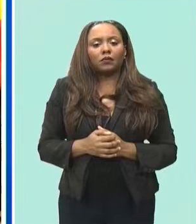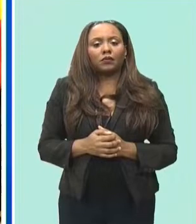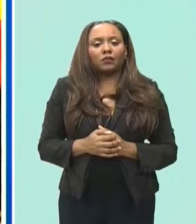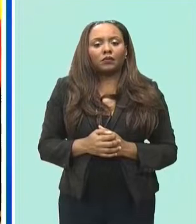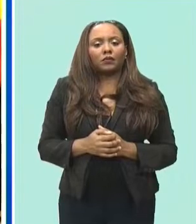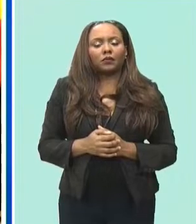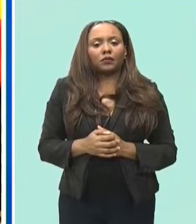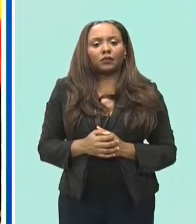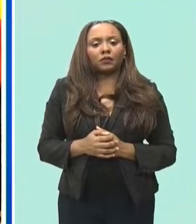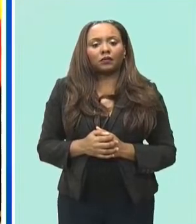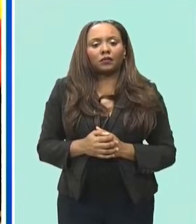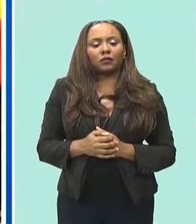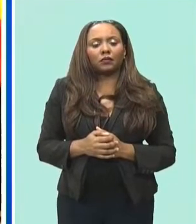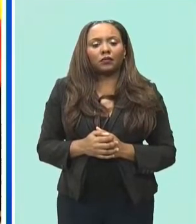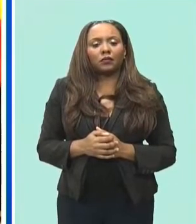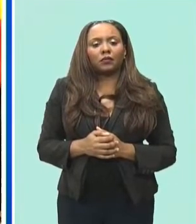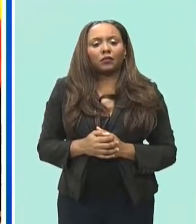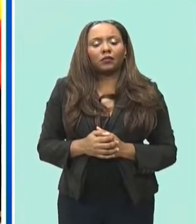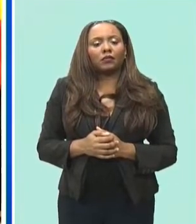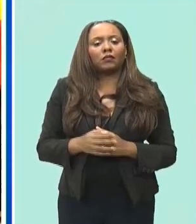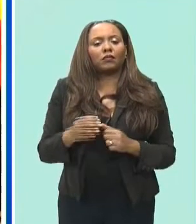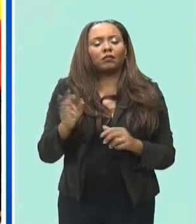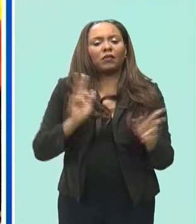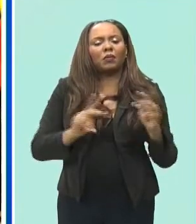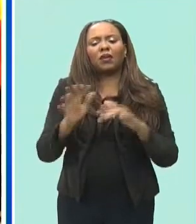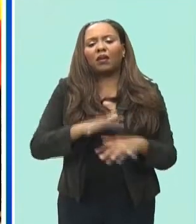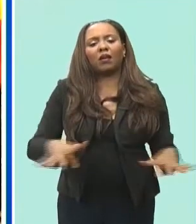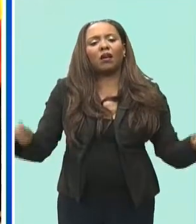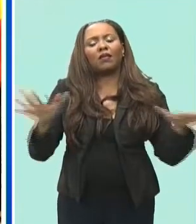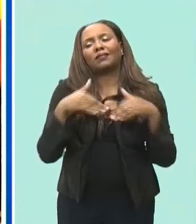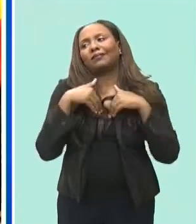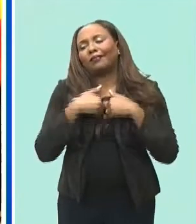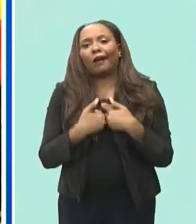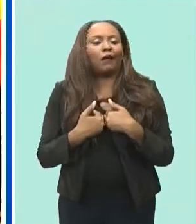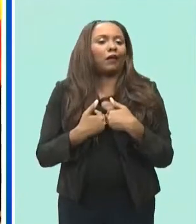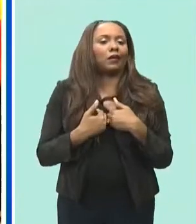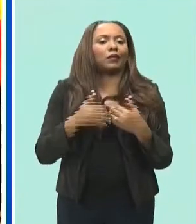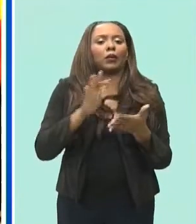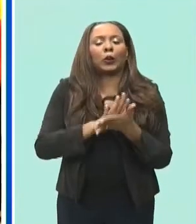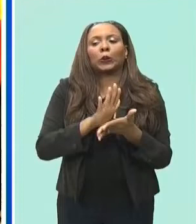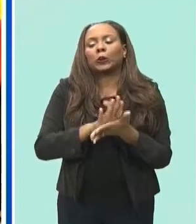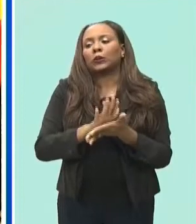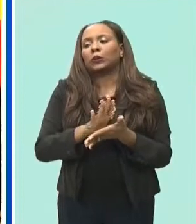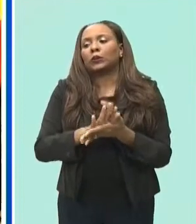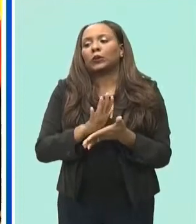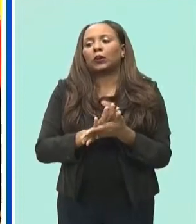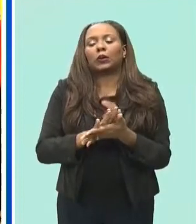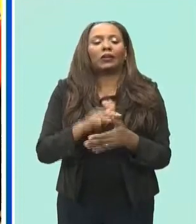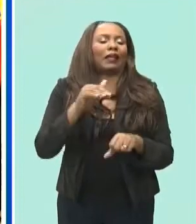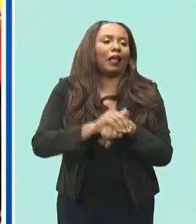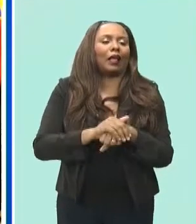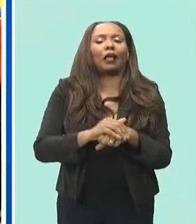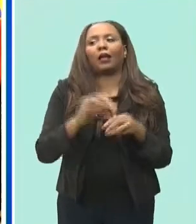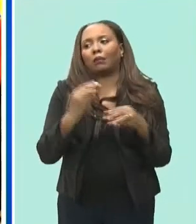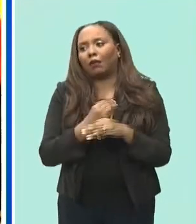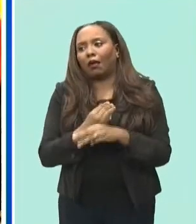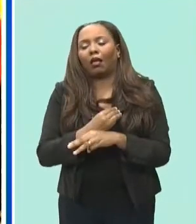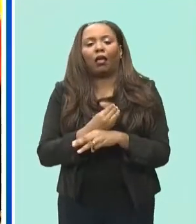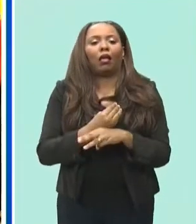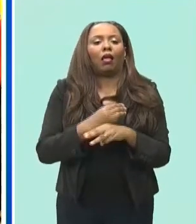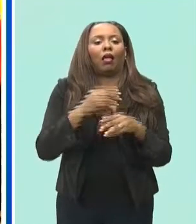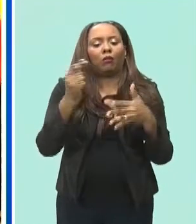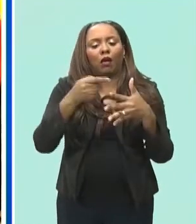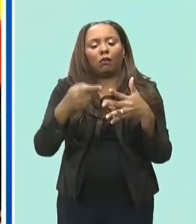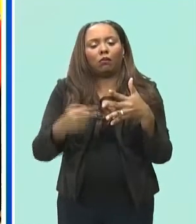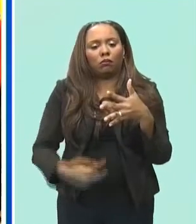know tired of a focus only on academic or waiting on persons to leave educational institutions to